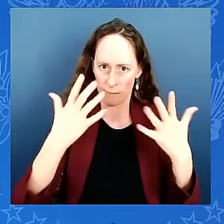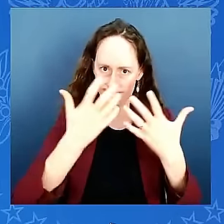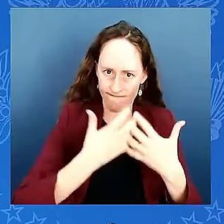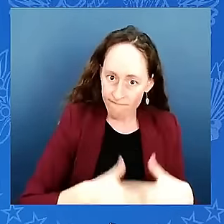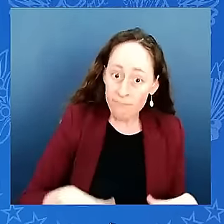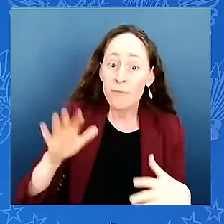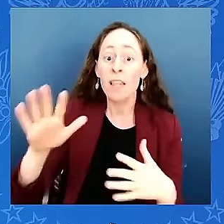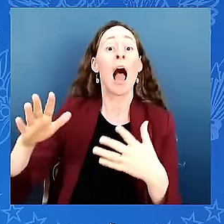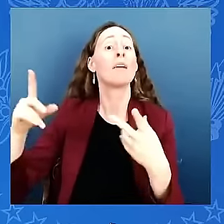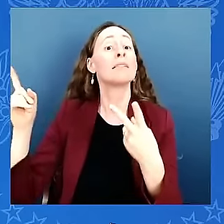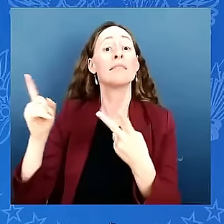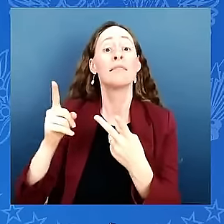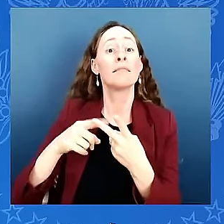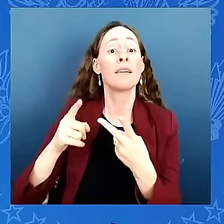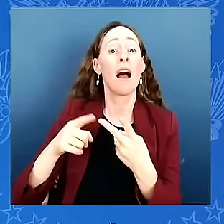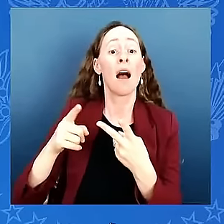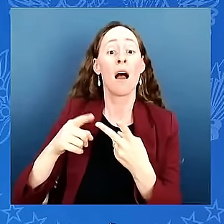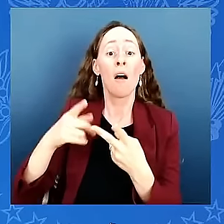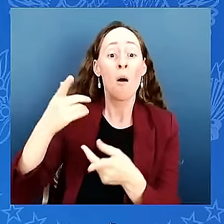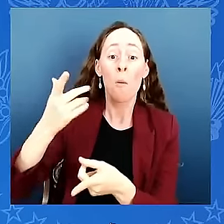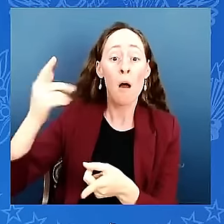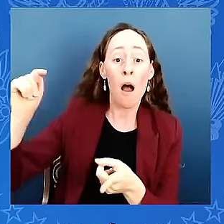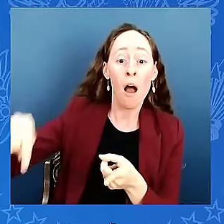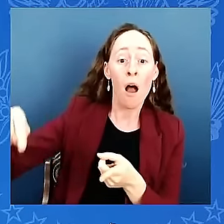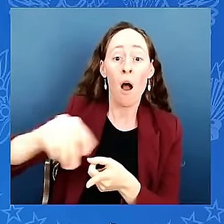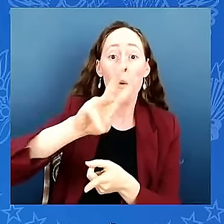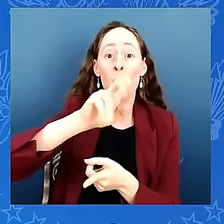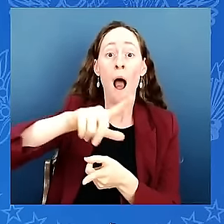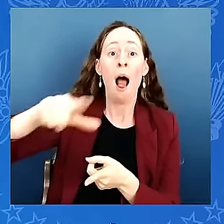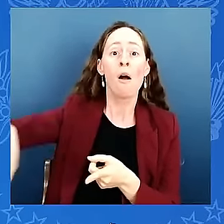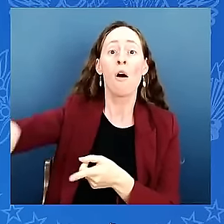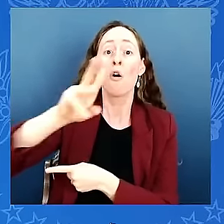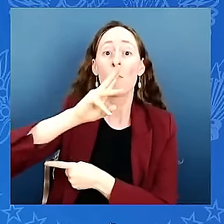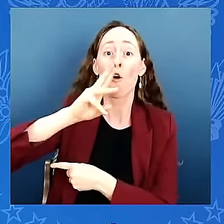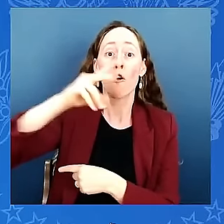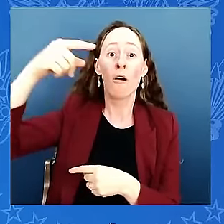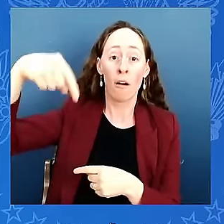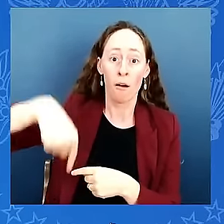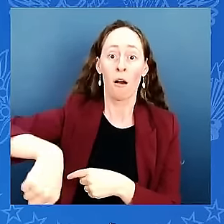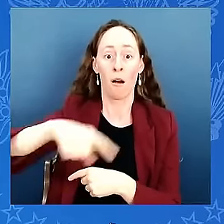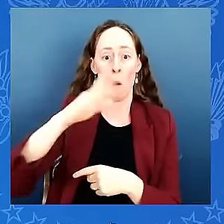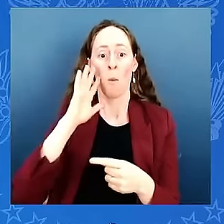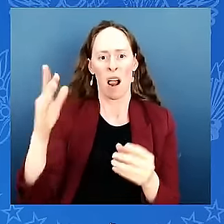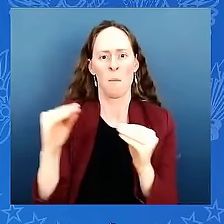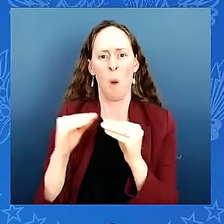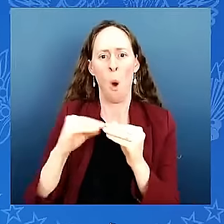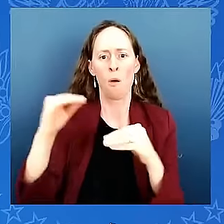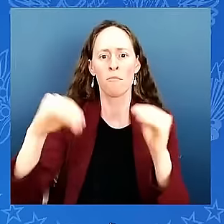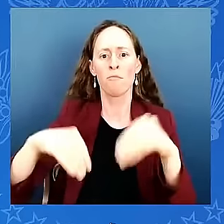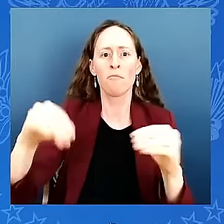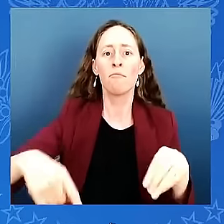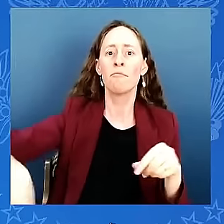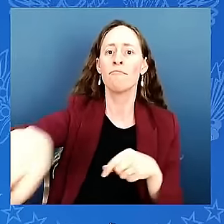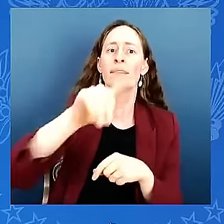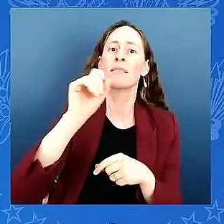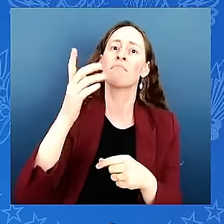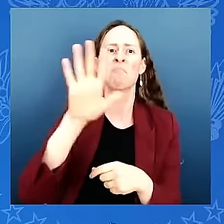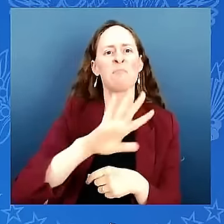and reliable water to more than 1 000 additional homes and businesses in our community